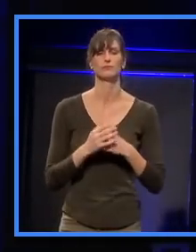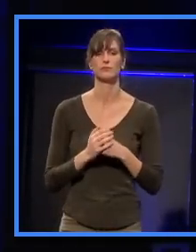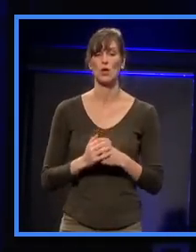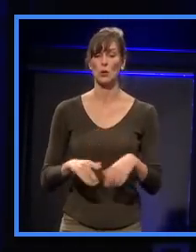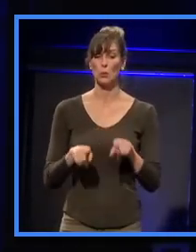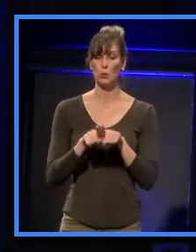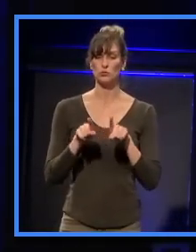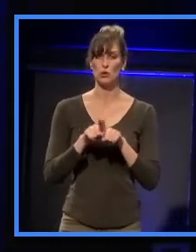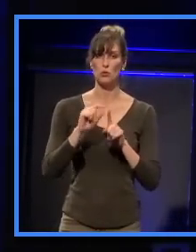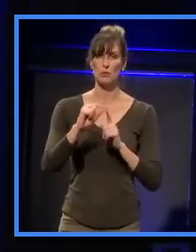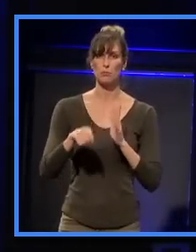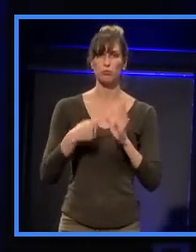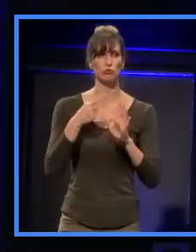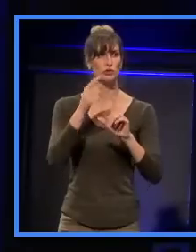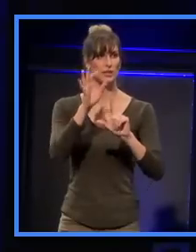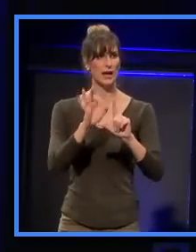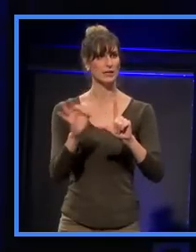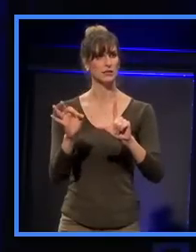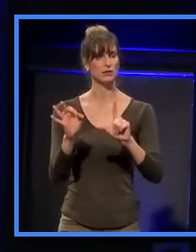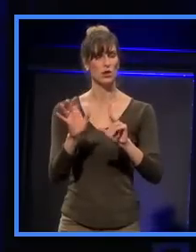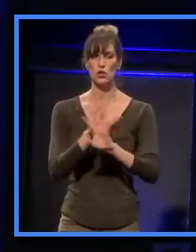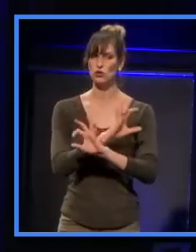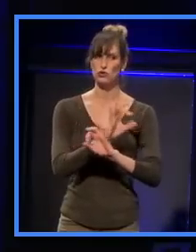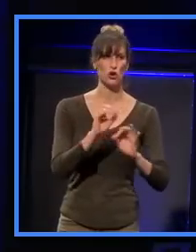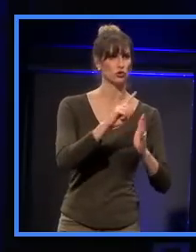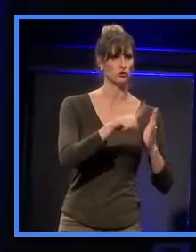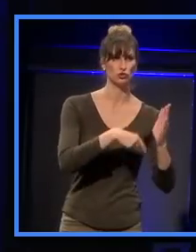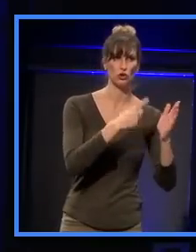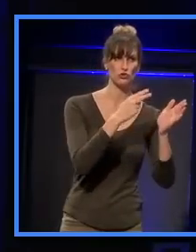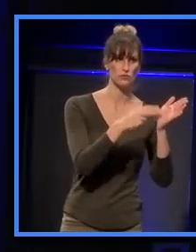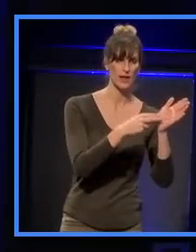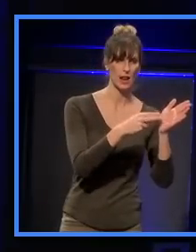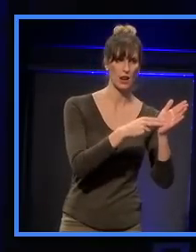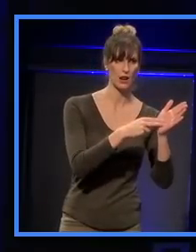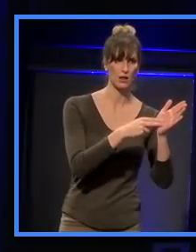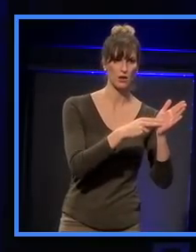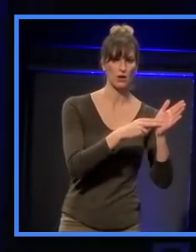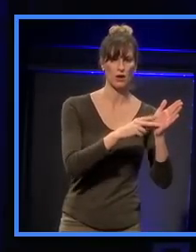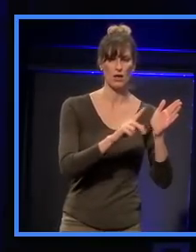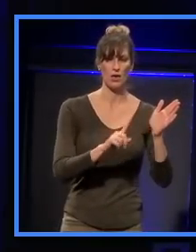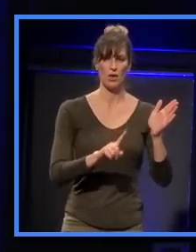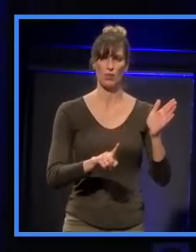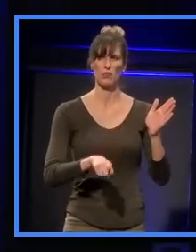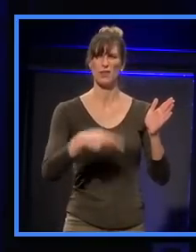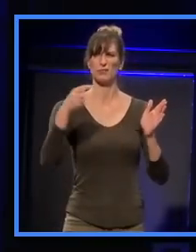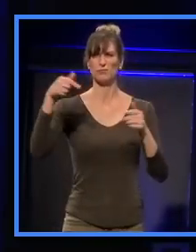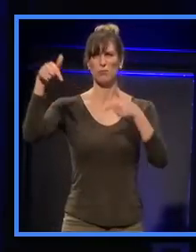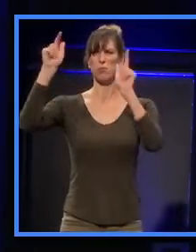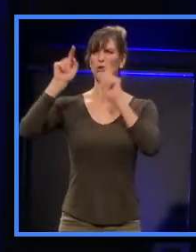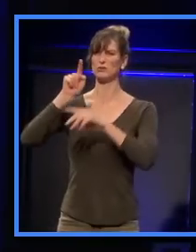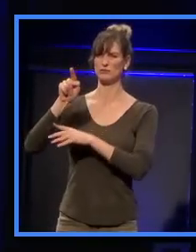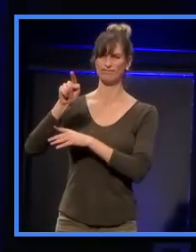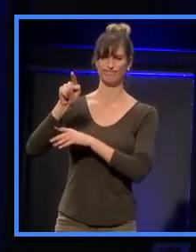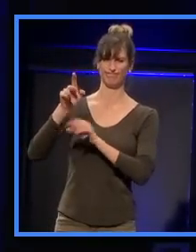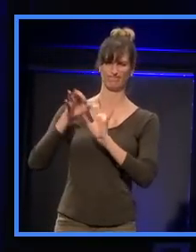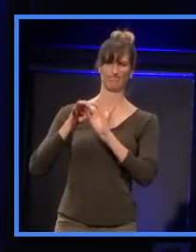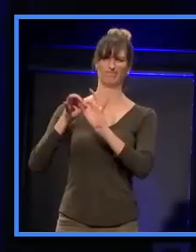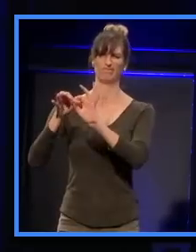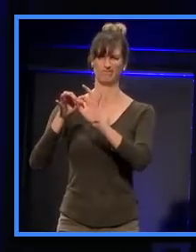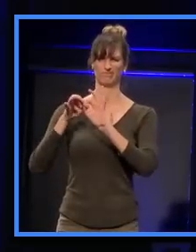project architect, not Jean Nouvelle, but the project architect was somewhat difficult to work with, and